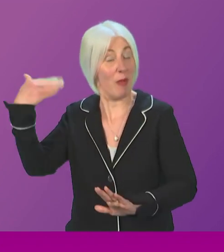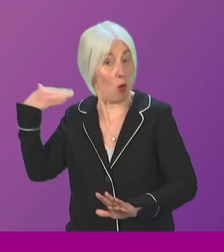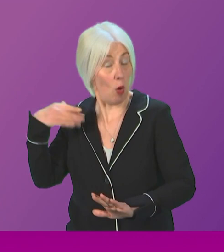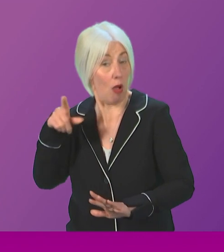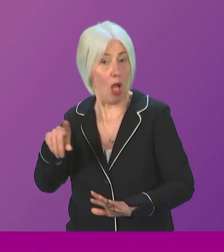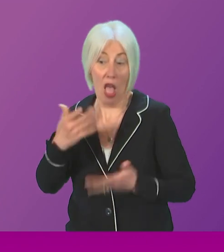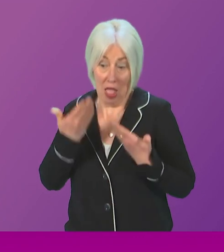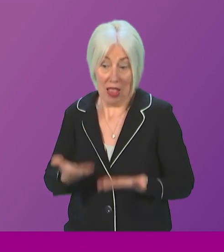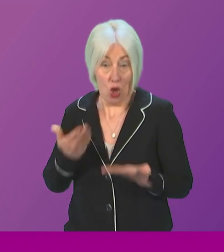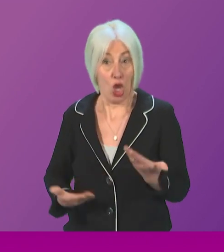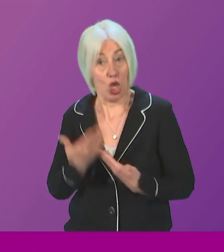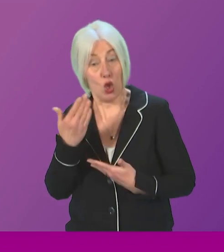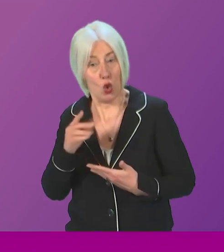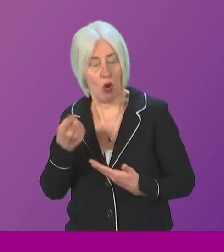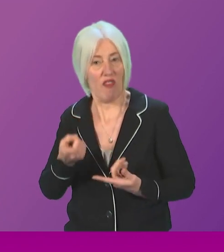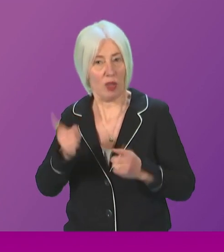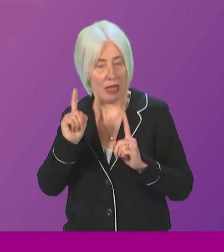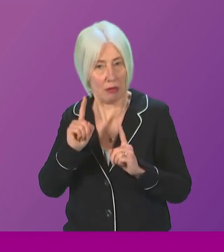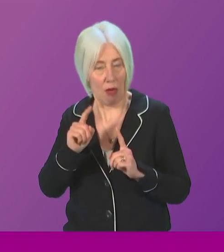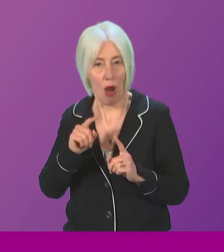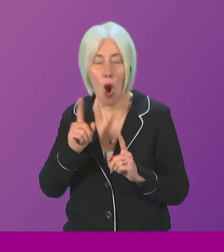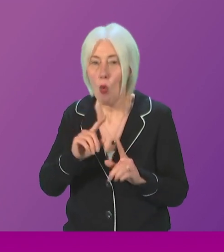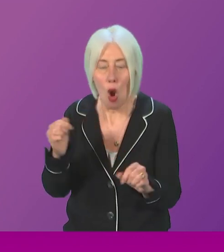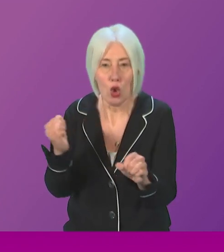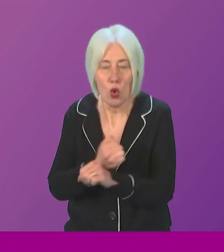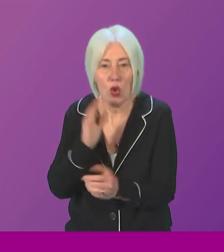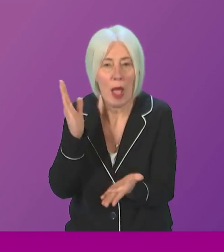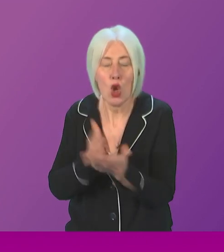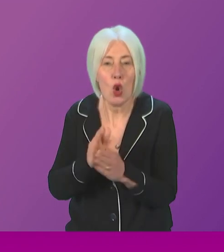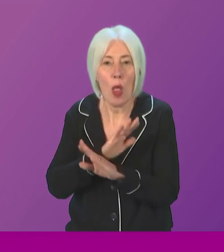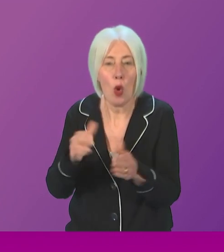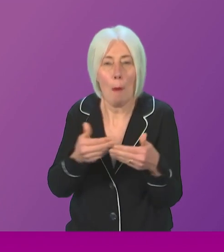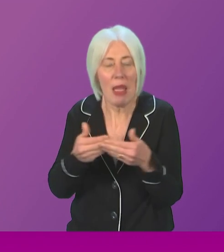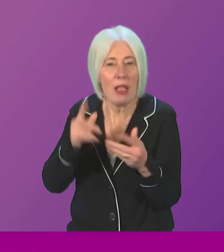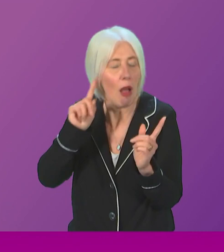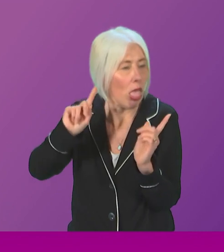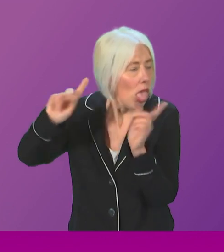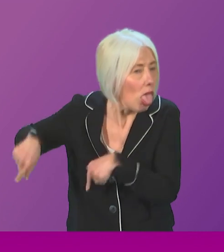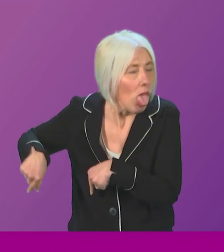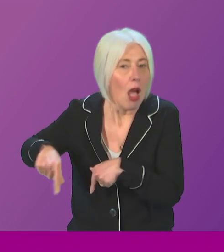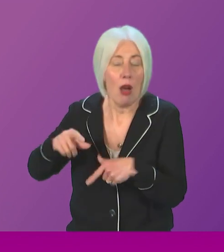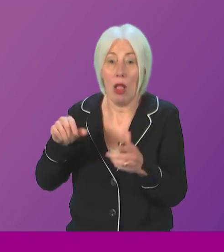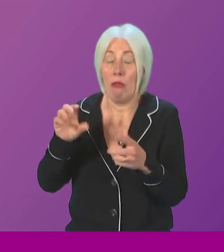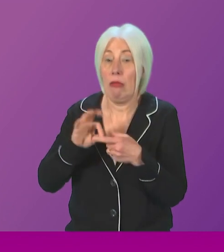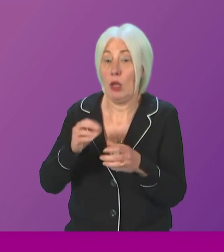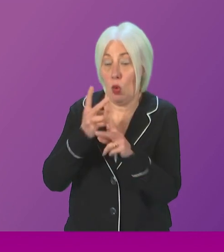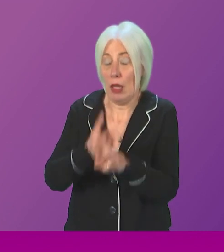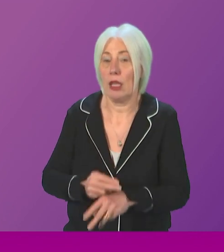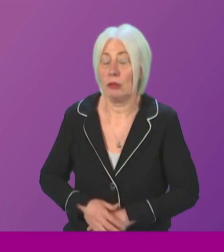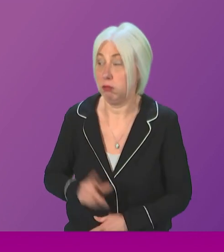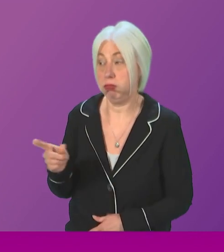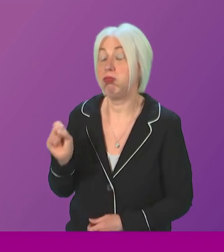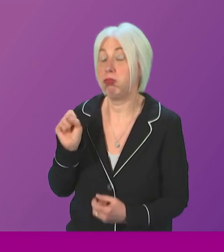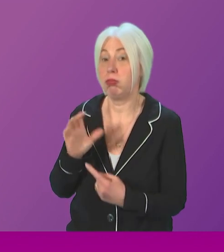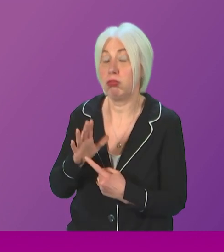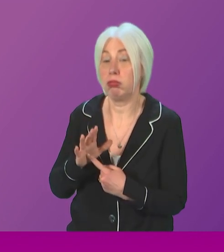the current First Minister do to ensure the baby blind spot in Scotland is removed once and for all? First Minister. It's a very important issue raised by